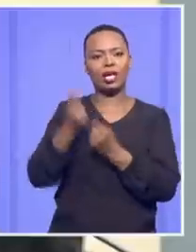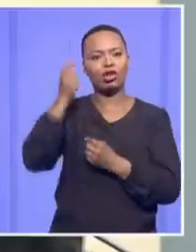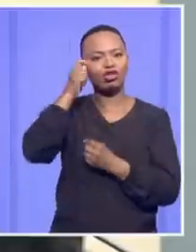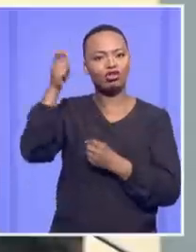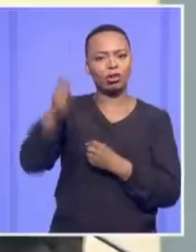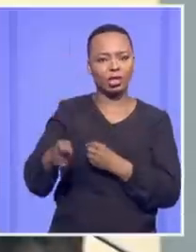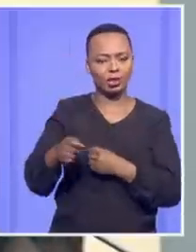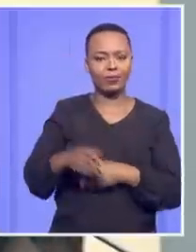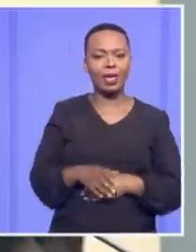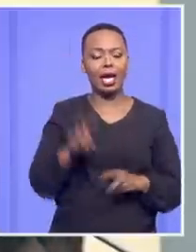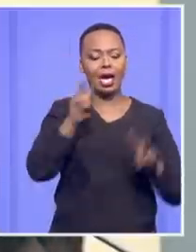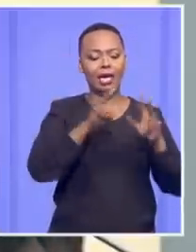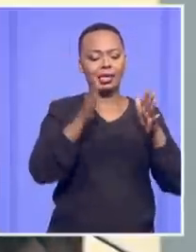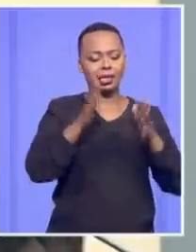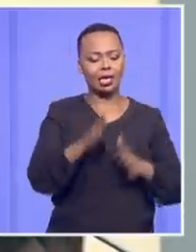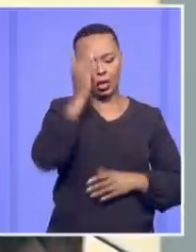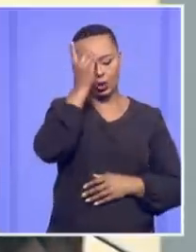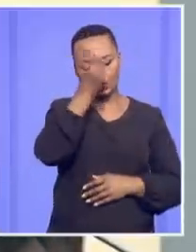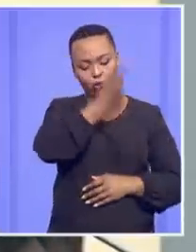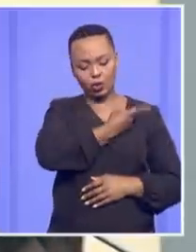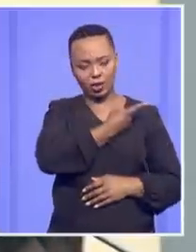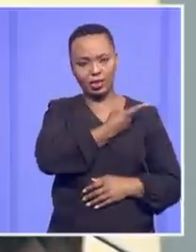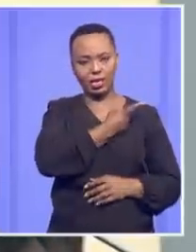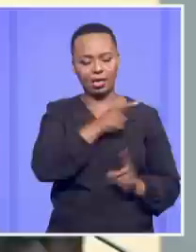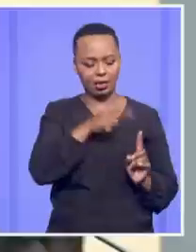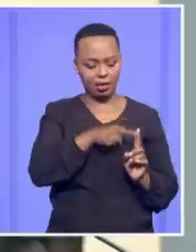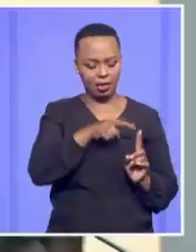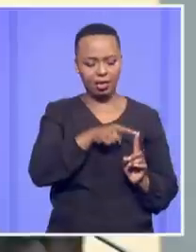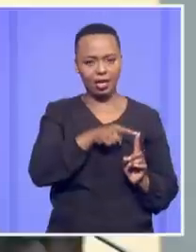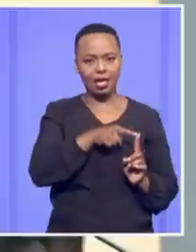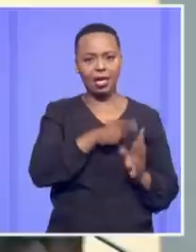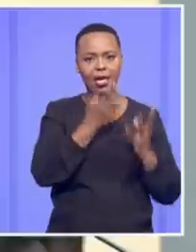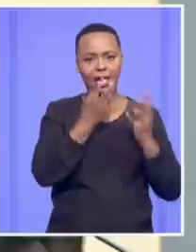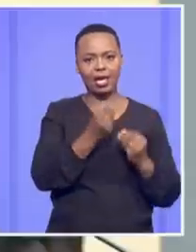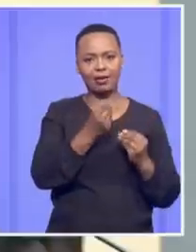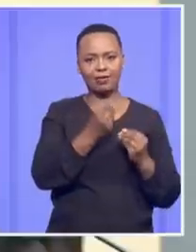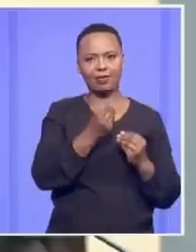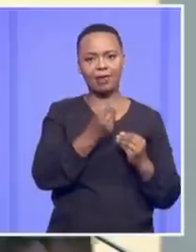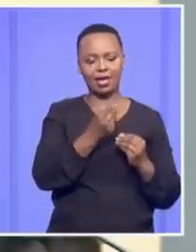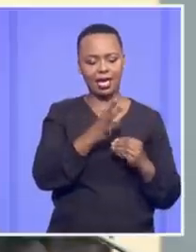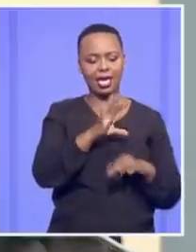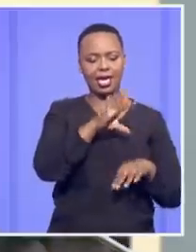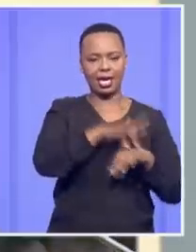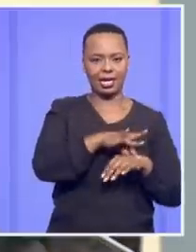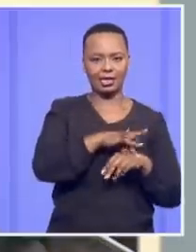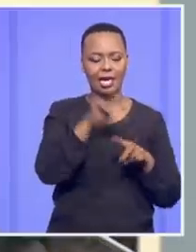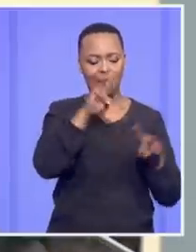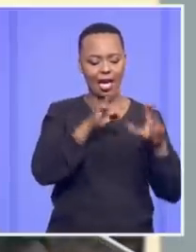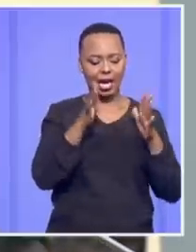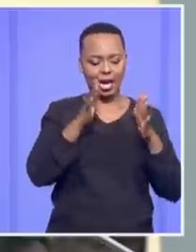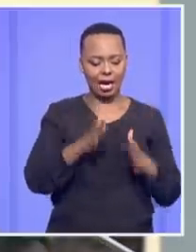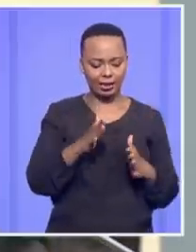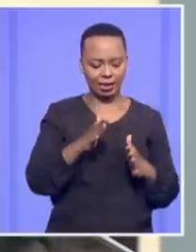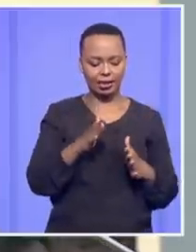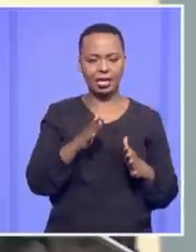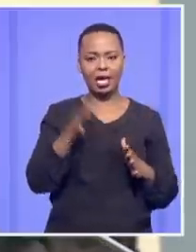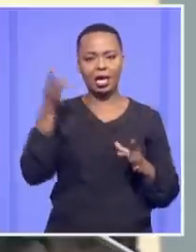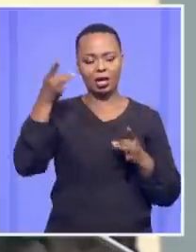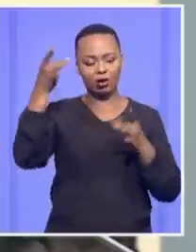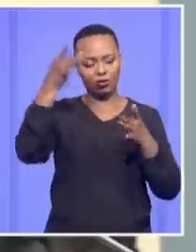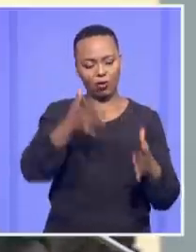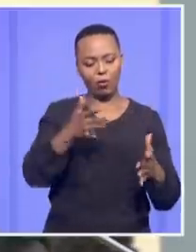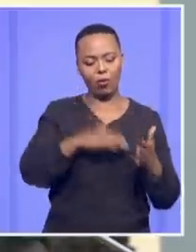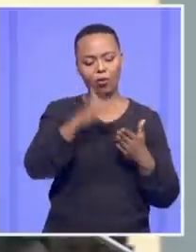The assessor's daughter became – she had a terminal illness, but the assessor was told over the weekend that